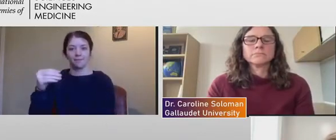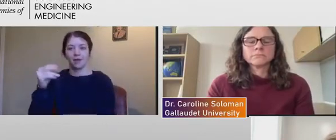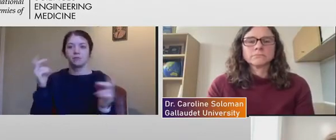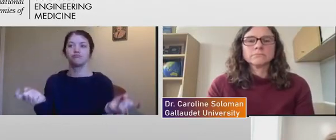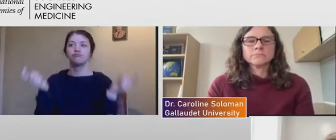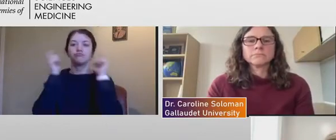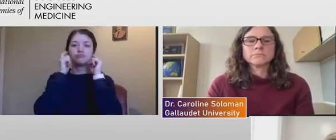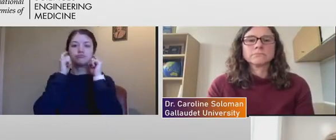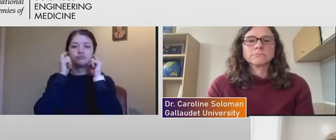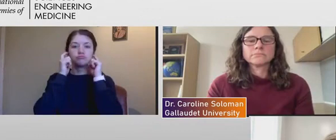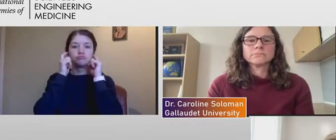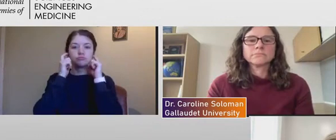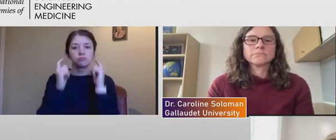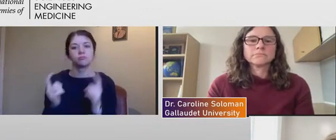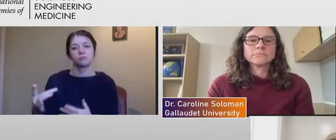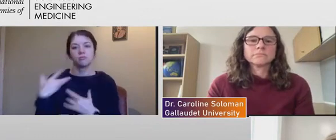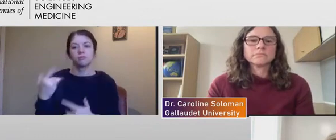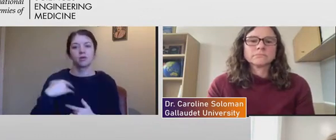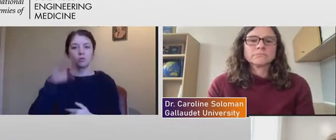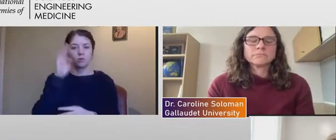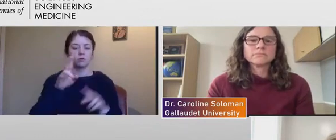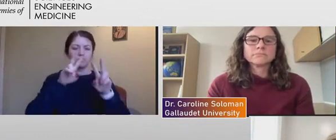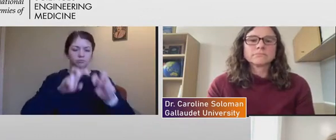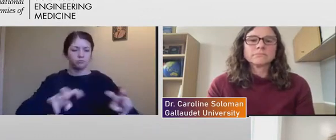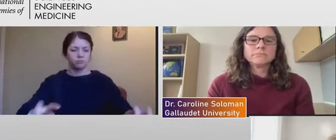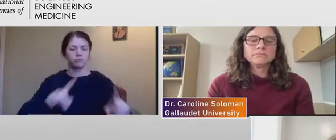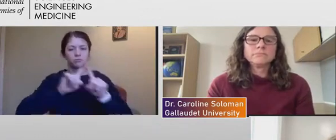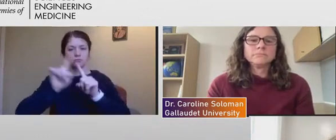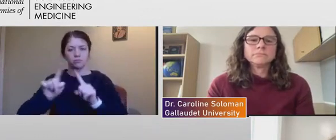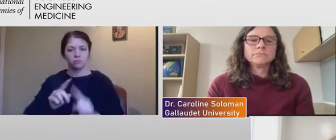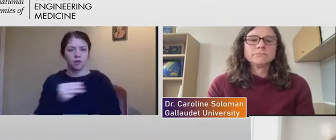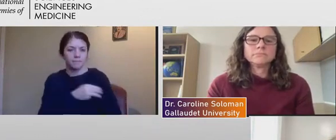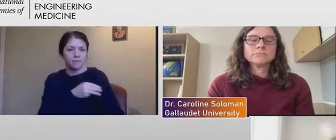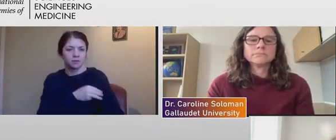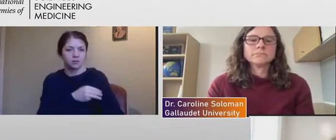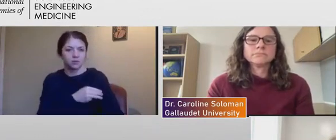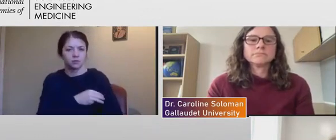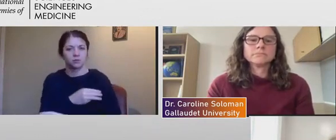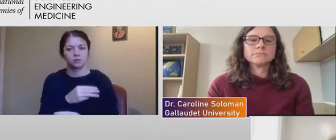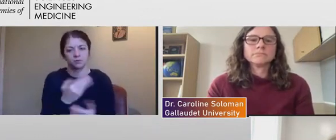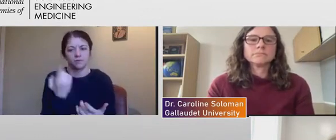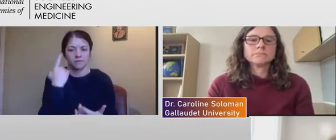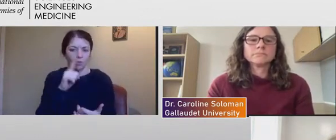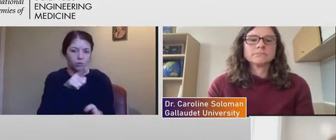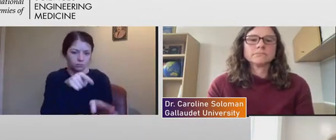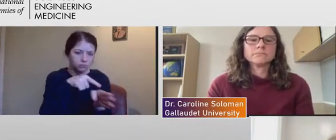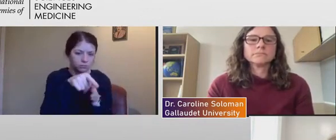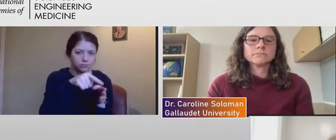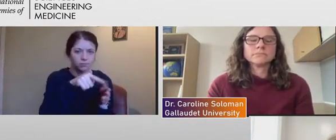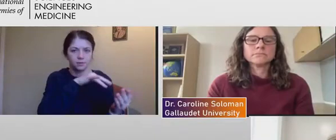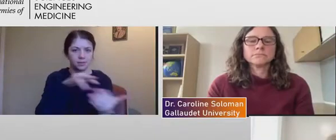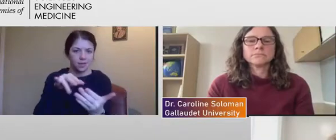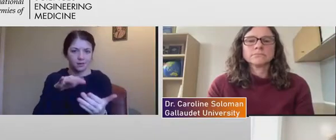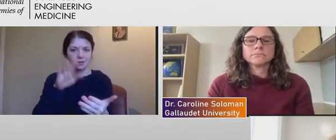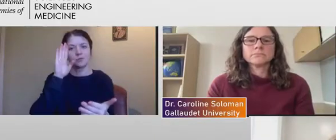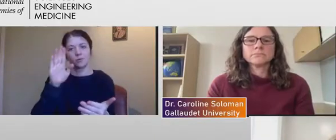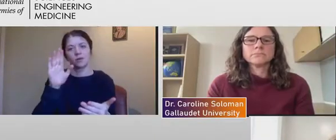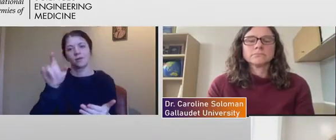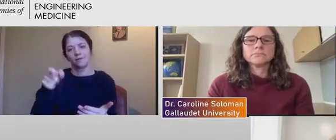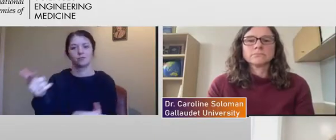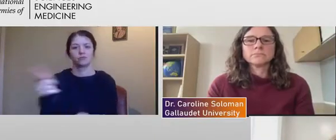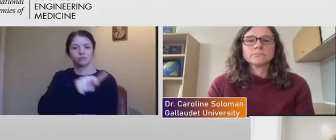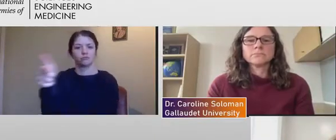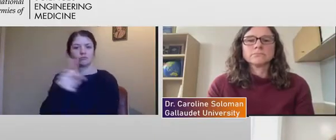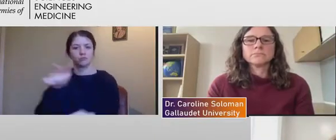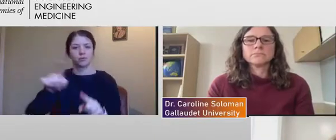we'll look at multiple muscles when we're looking at some kind of a study. So, you have to switch between those different muscles, but that was